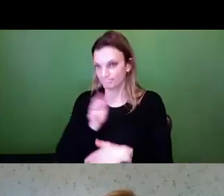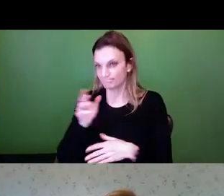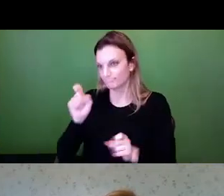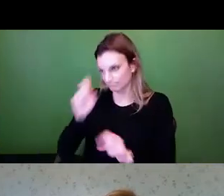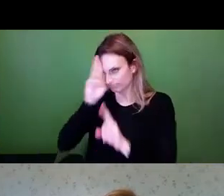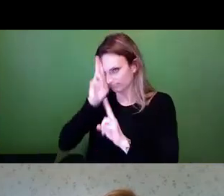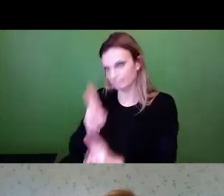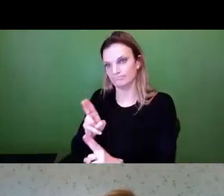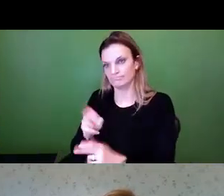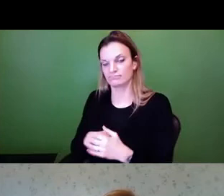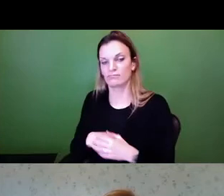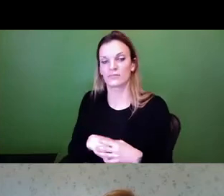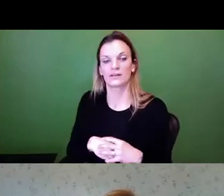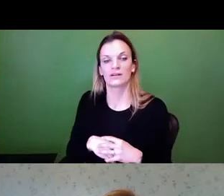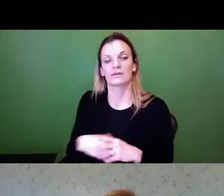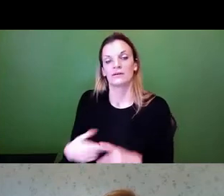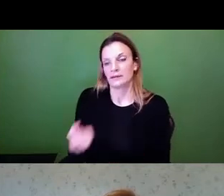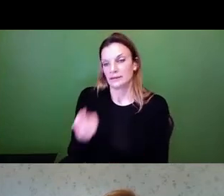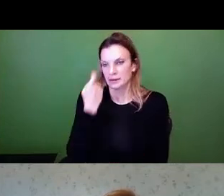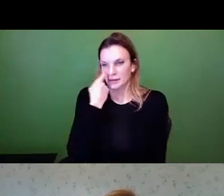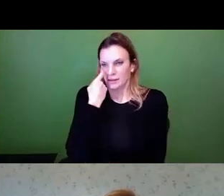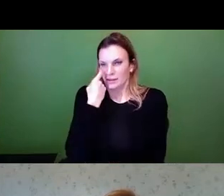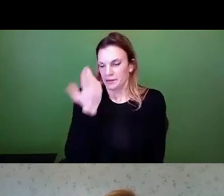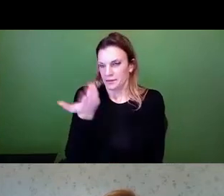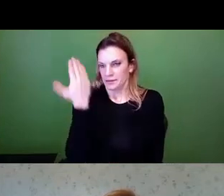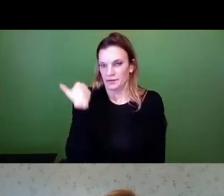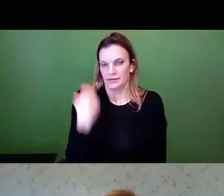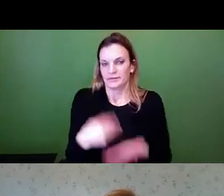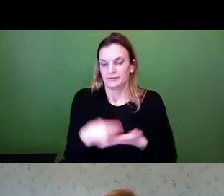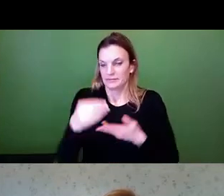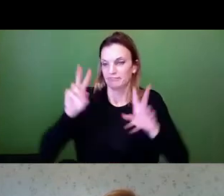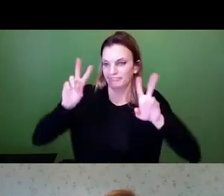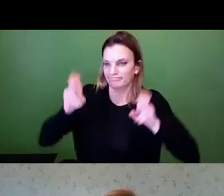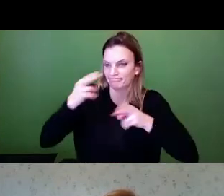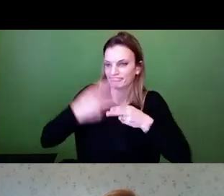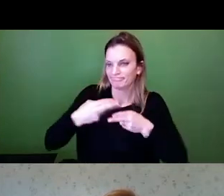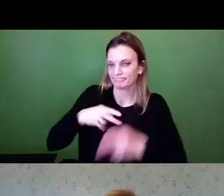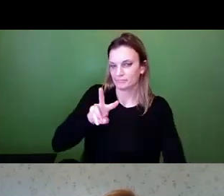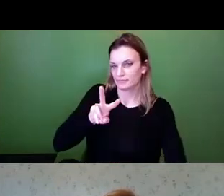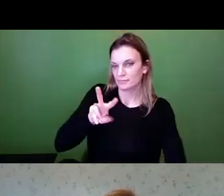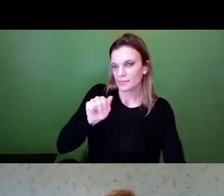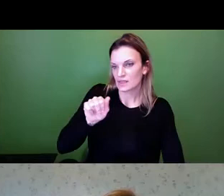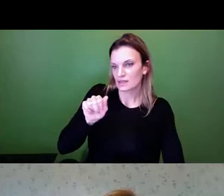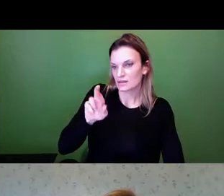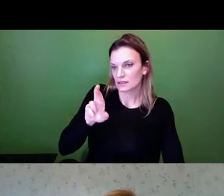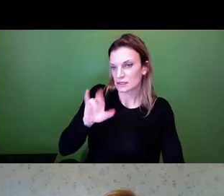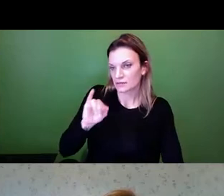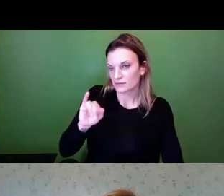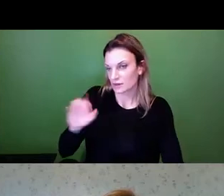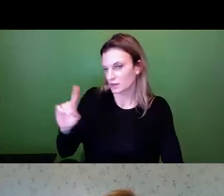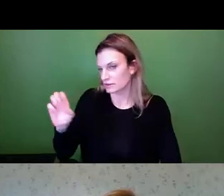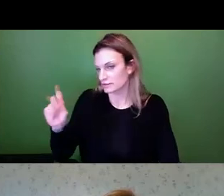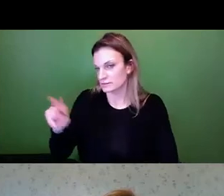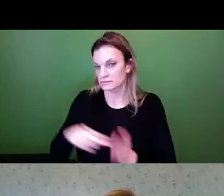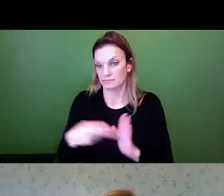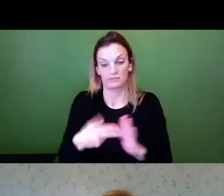the things that was purchased a few years ago was the Veridesk, where it sits on your desk and with the lever you